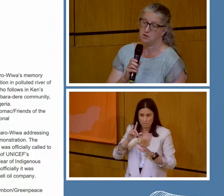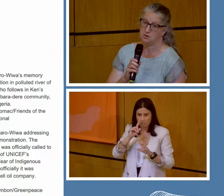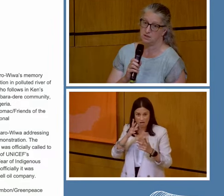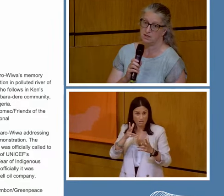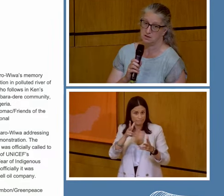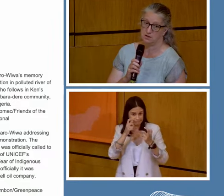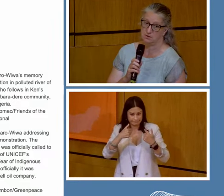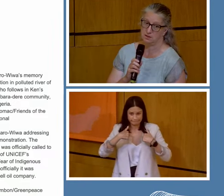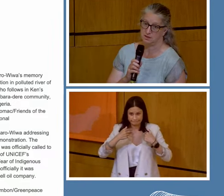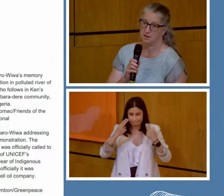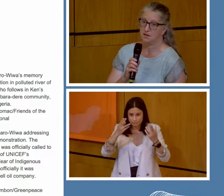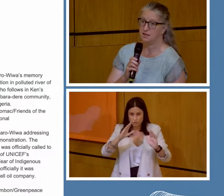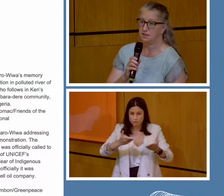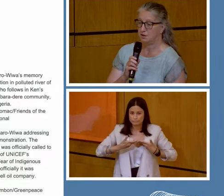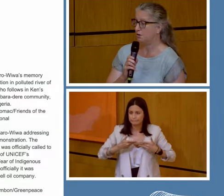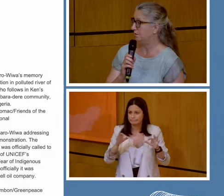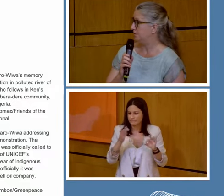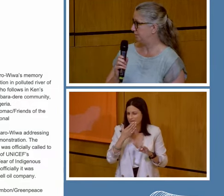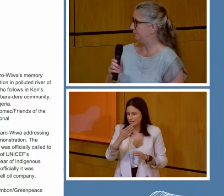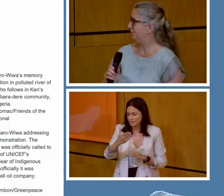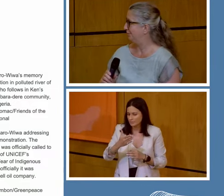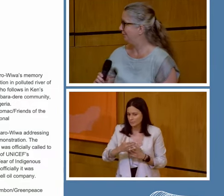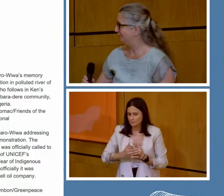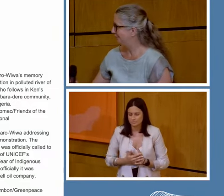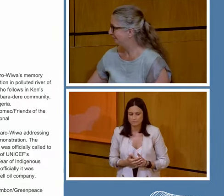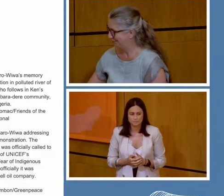heard and you don't get served. Thank you.